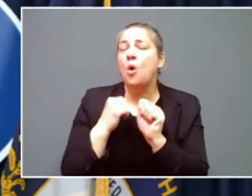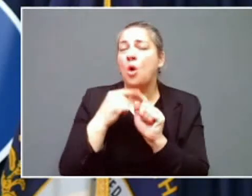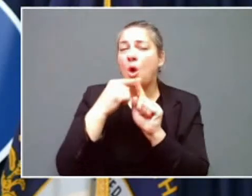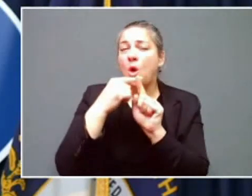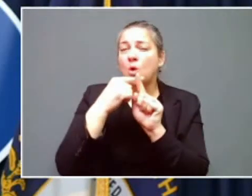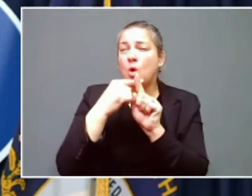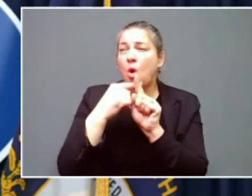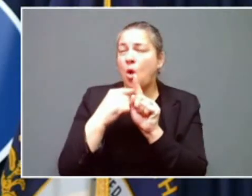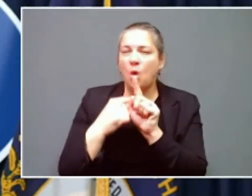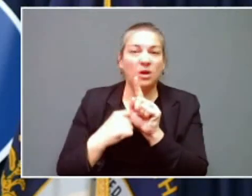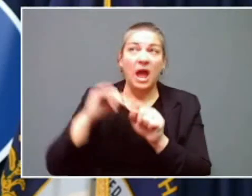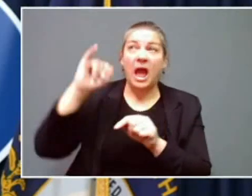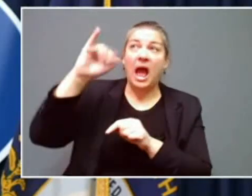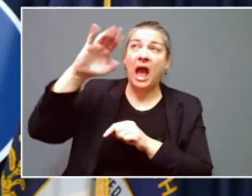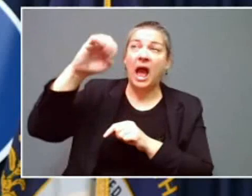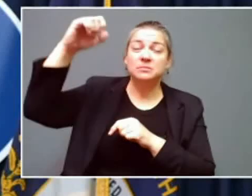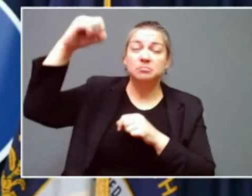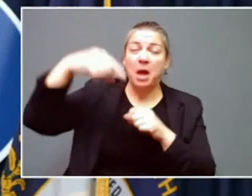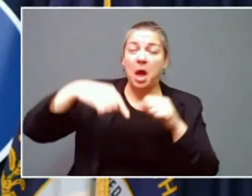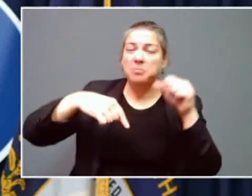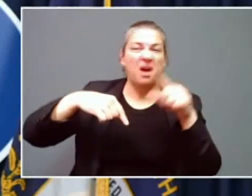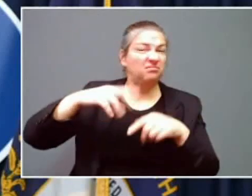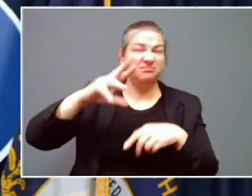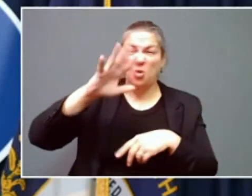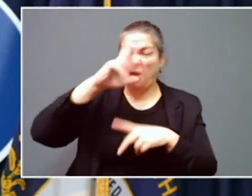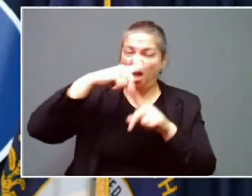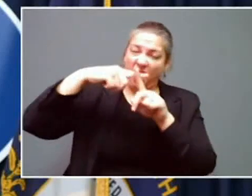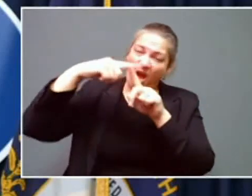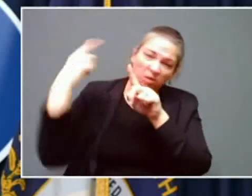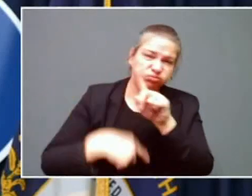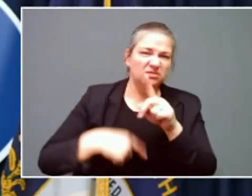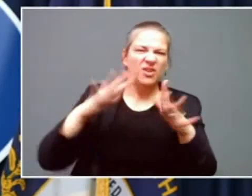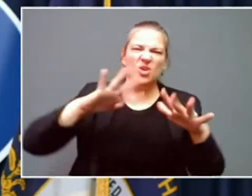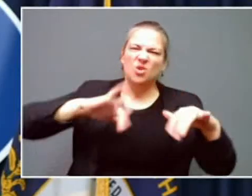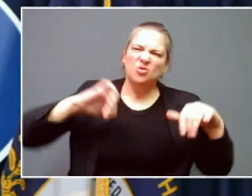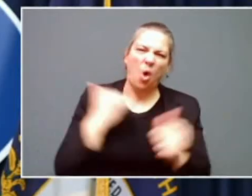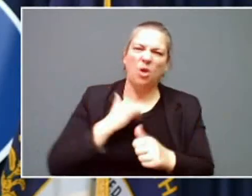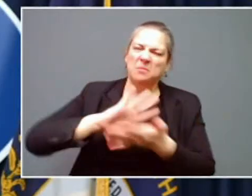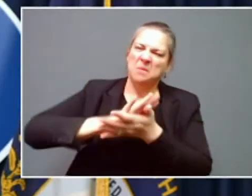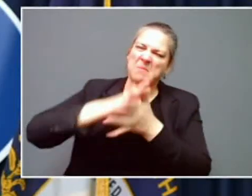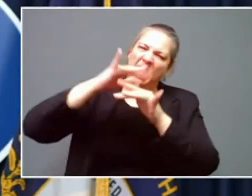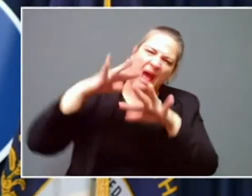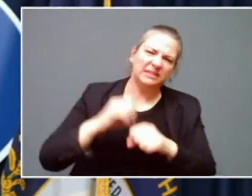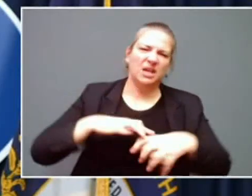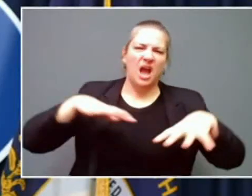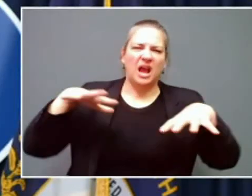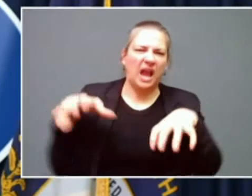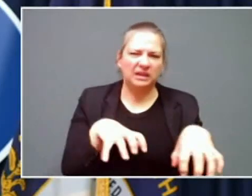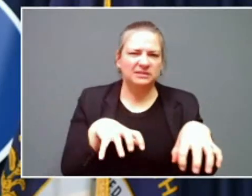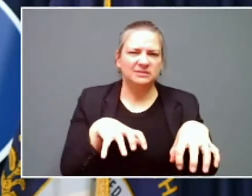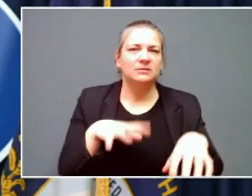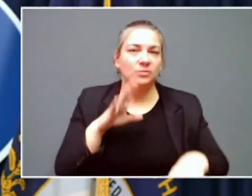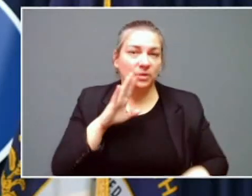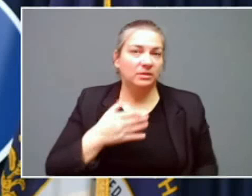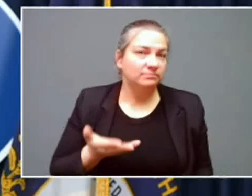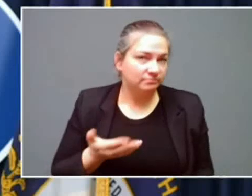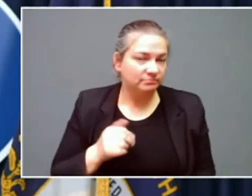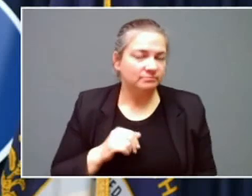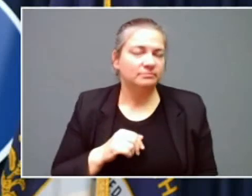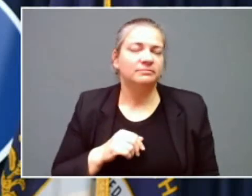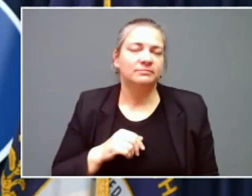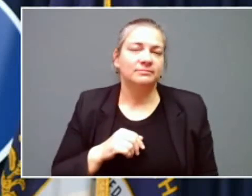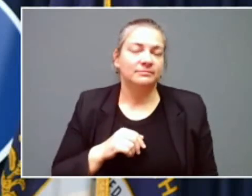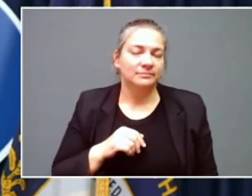and it will stick not only to roadways, but more importantly to transmission lines. So the